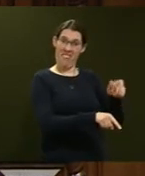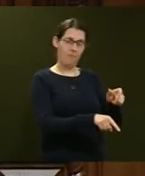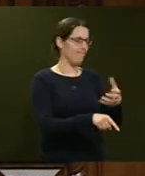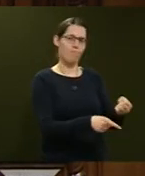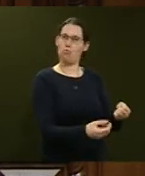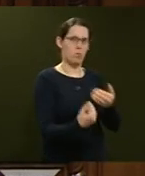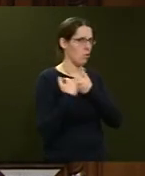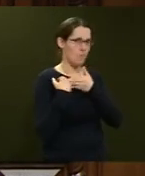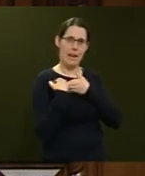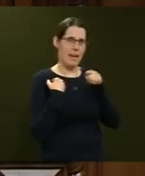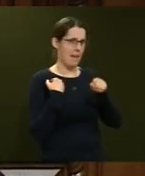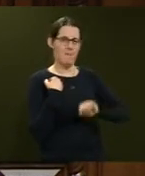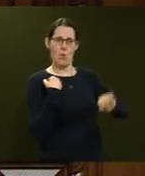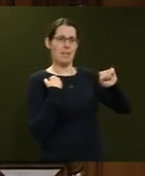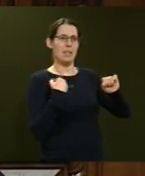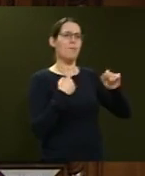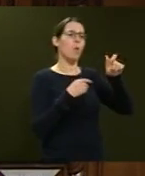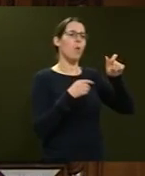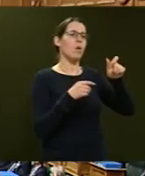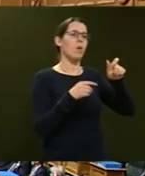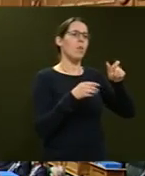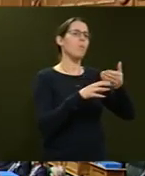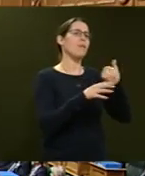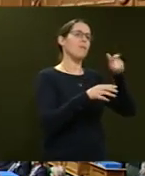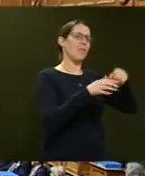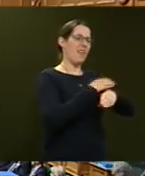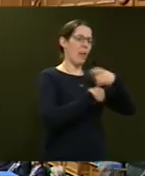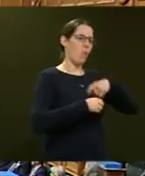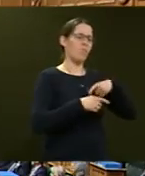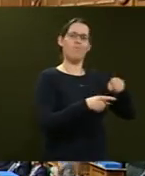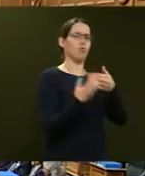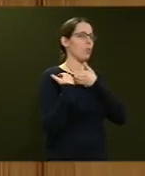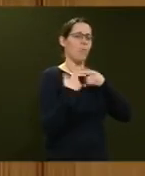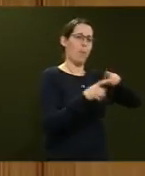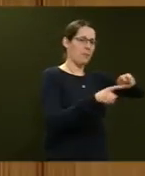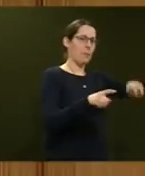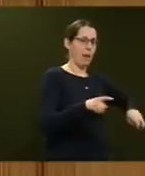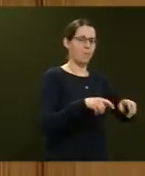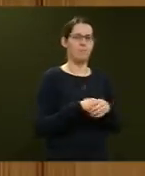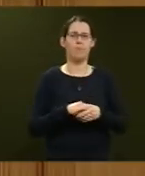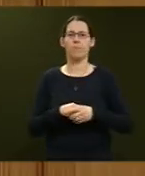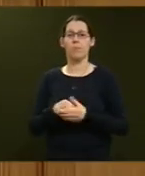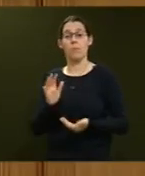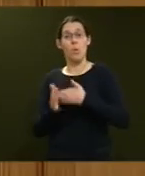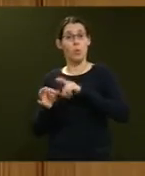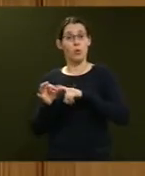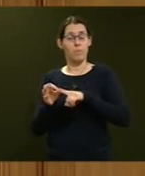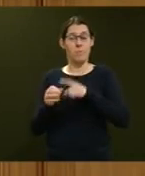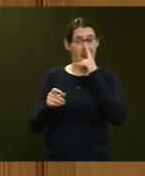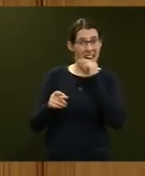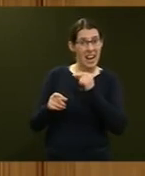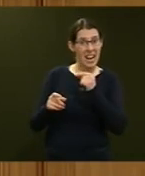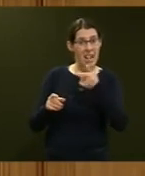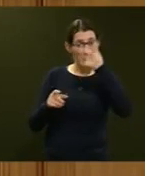responsibility for his predecessor stepping down. Mr Speaker, can the Minister reassure the House that there were no